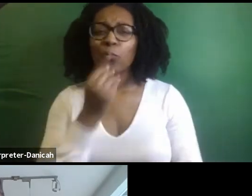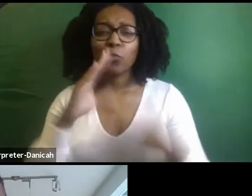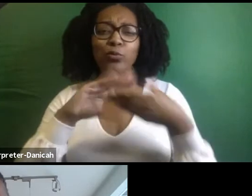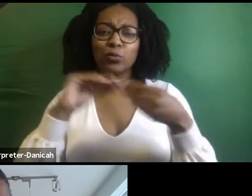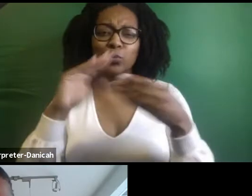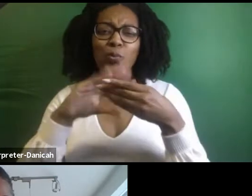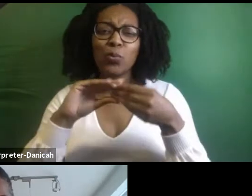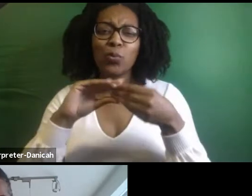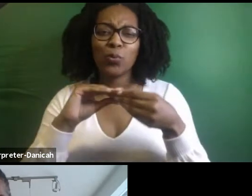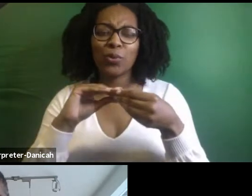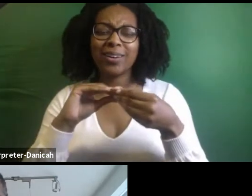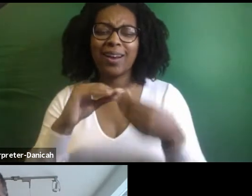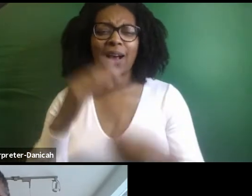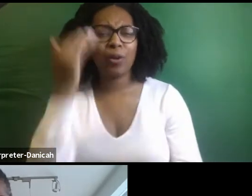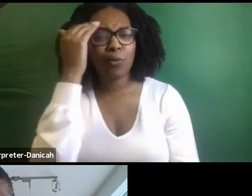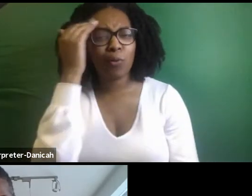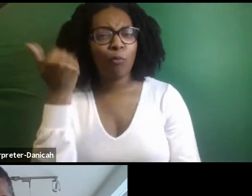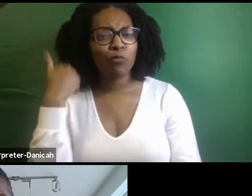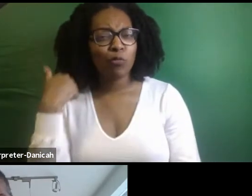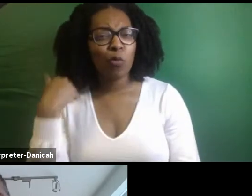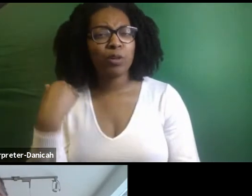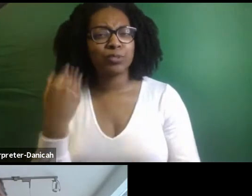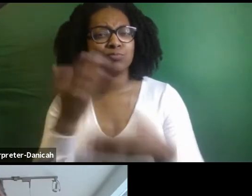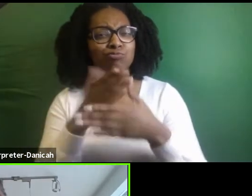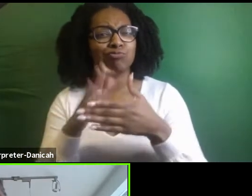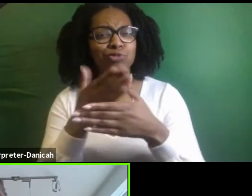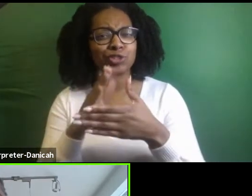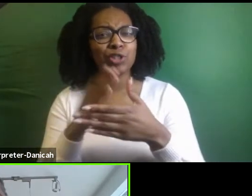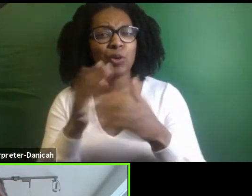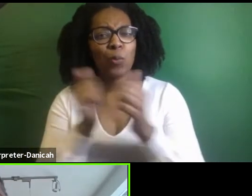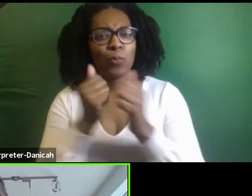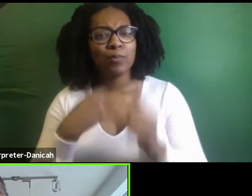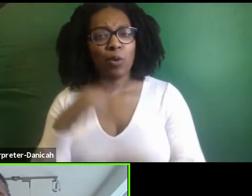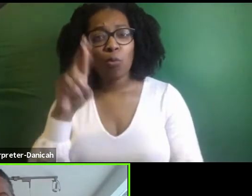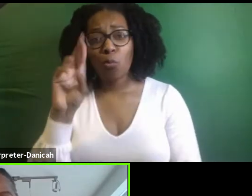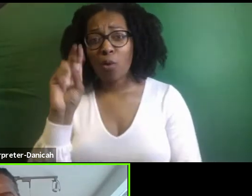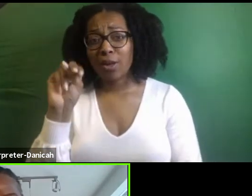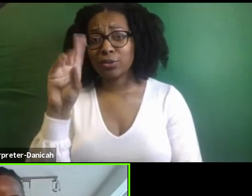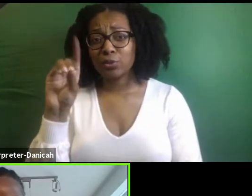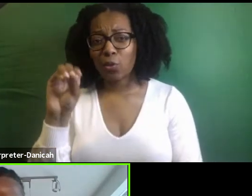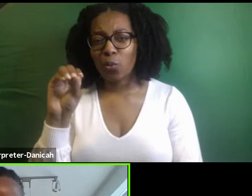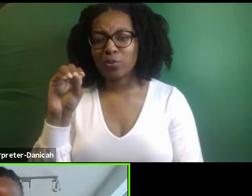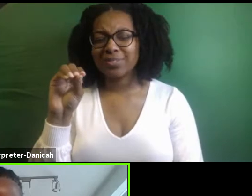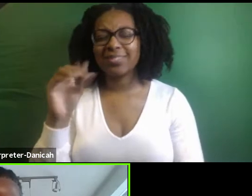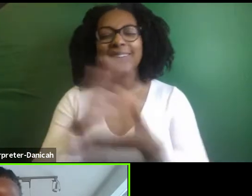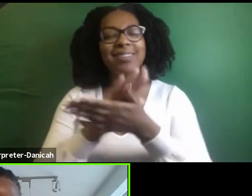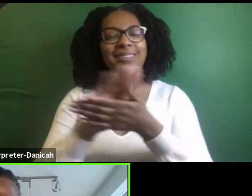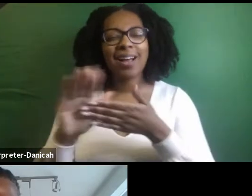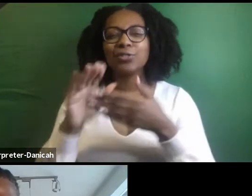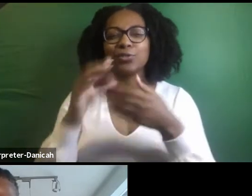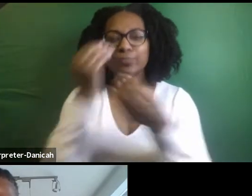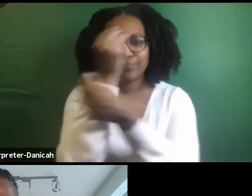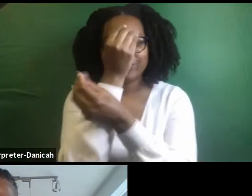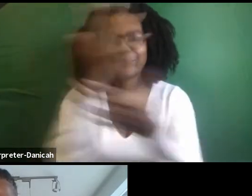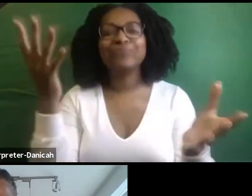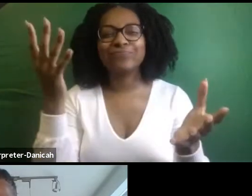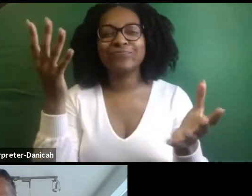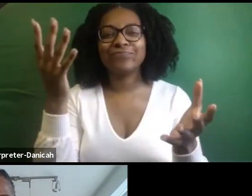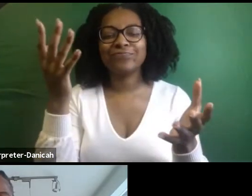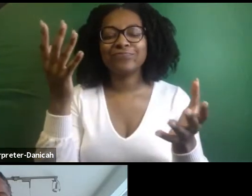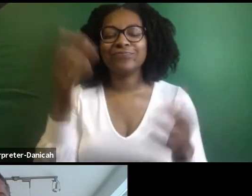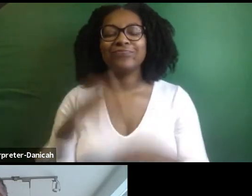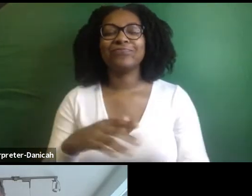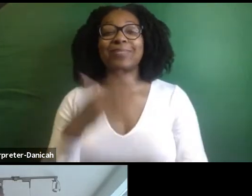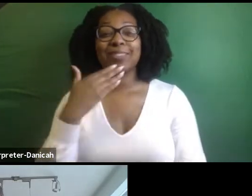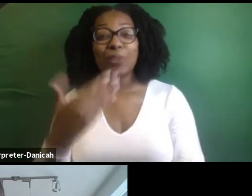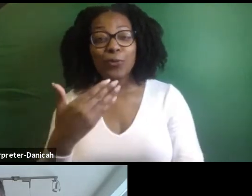so it's really nice for you to share it with everybody else. Thank you for that. Yeah. Oh, inhale, exhale. So